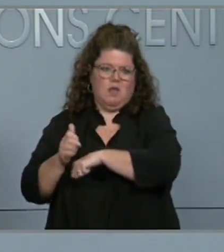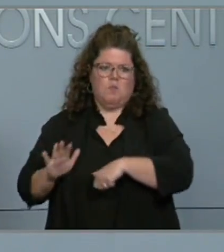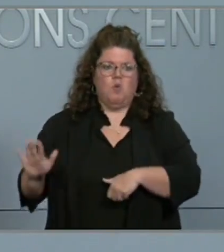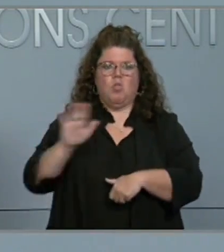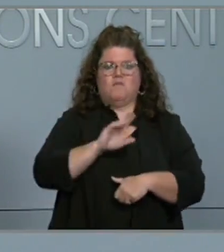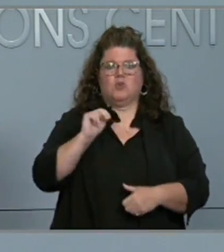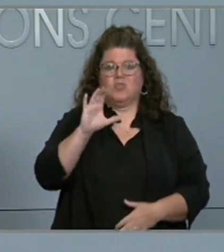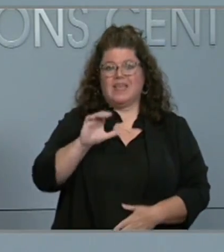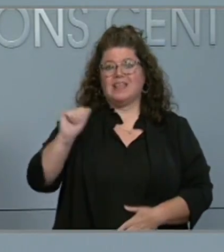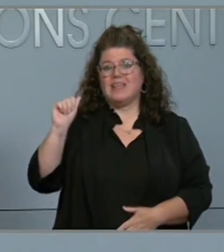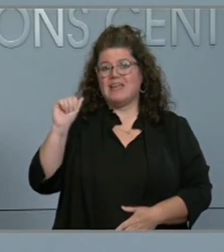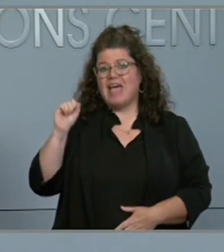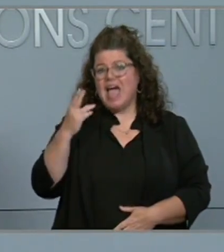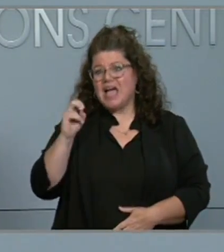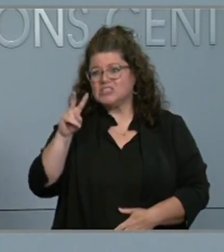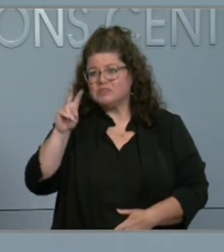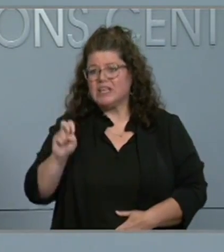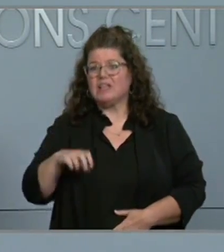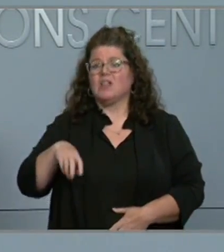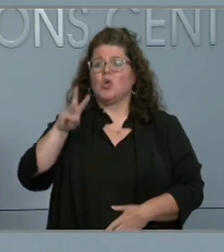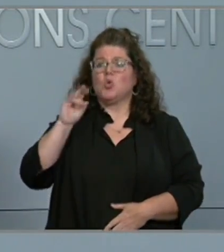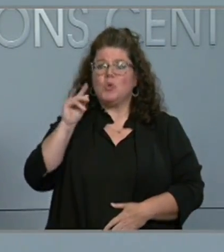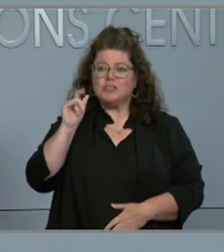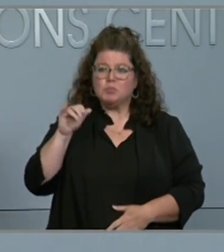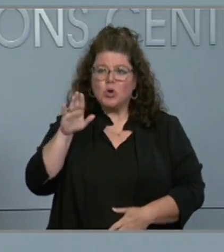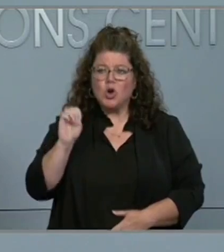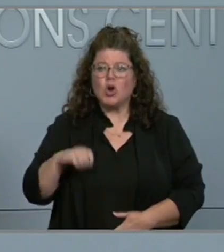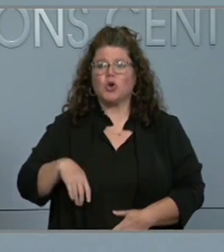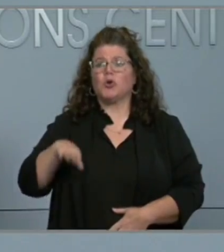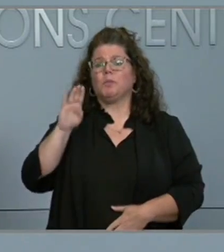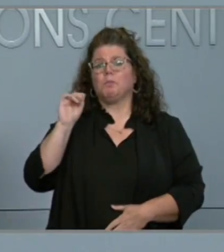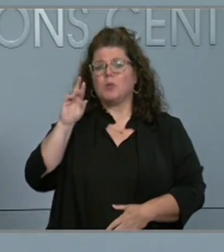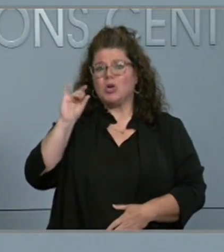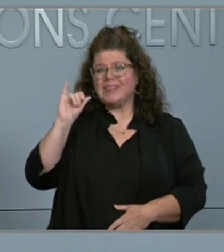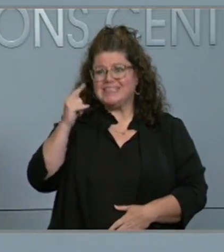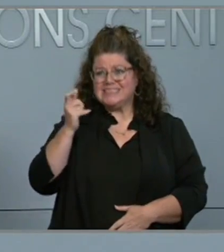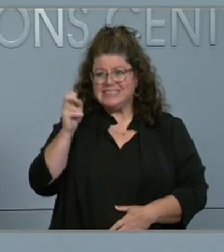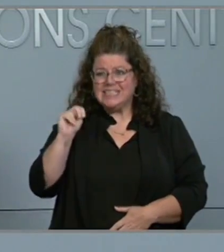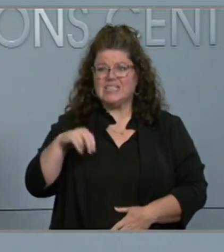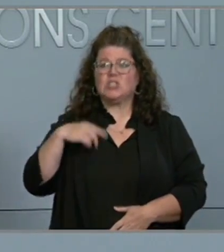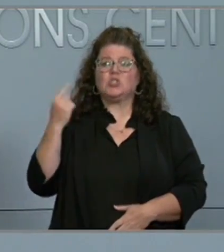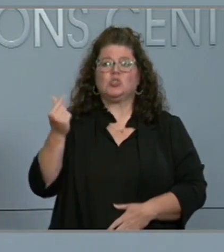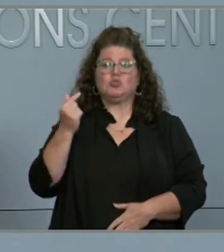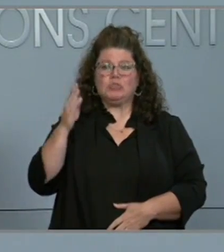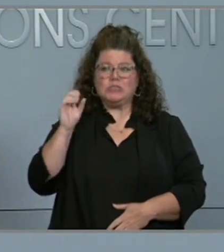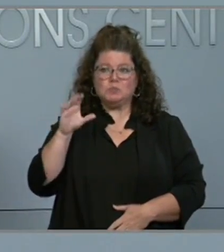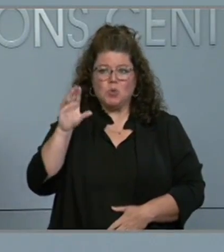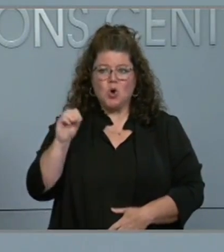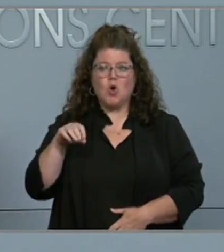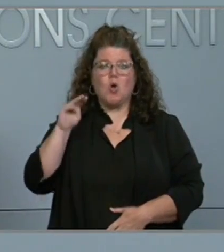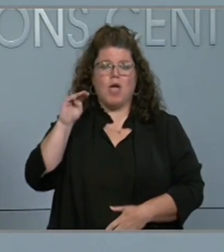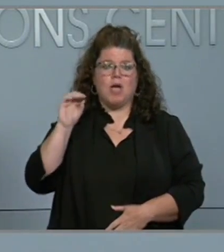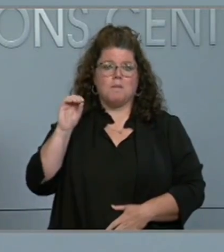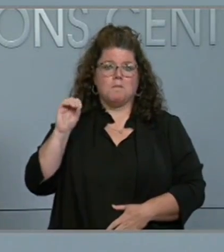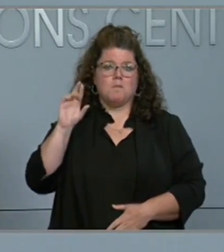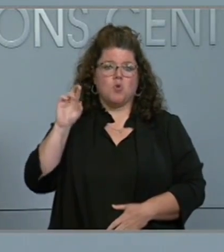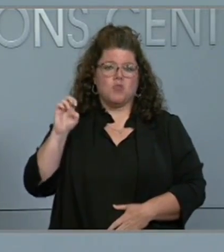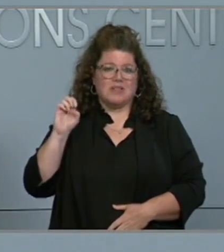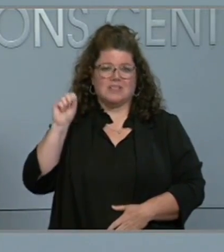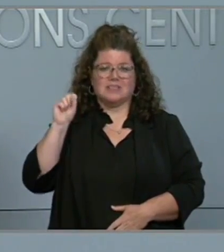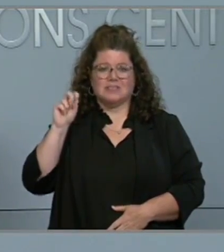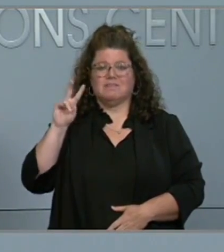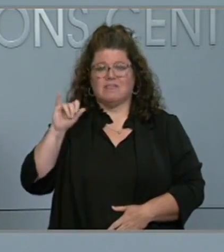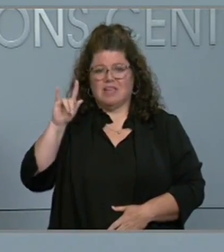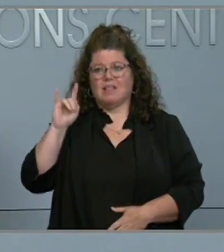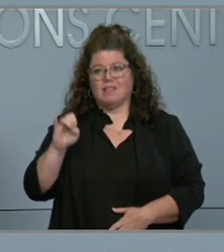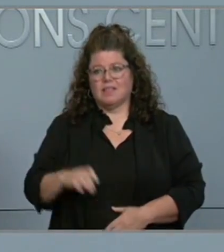in Asheville, Wilkesboro, Conover, Burlington, Greensboro, and Mooresville. Additionally, as we said yesterday,